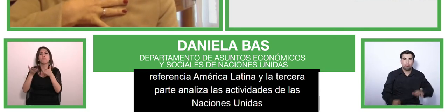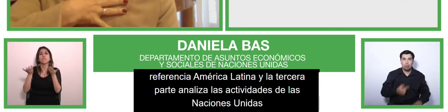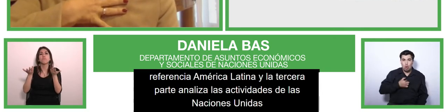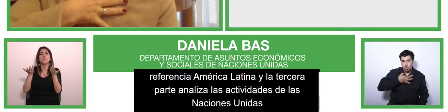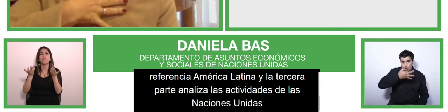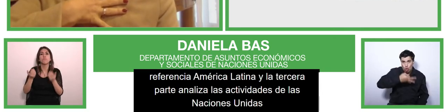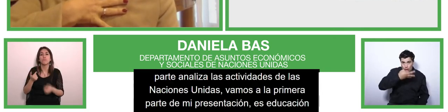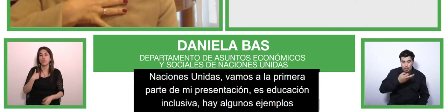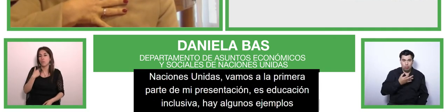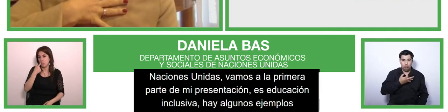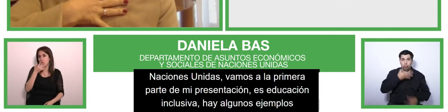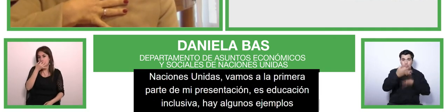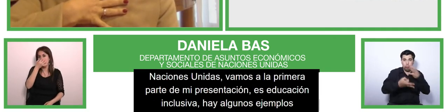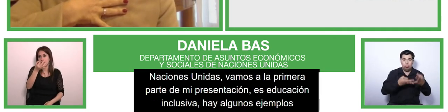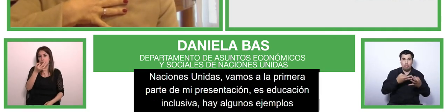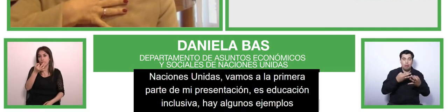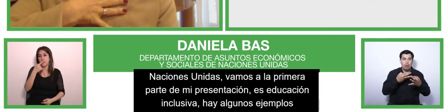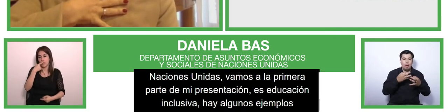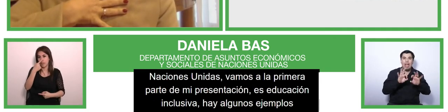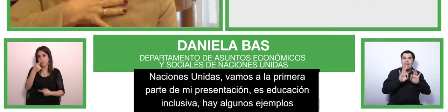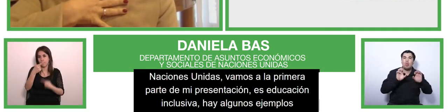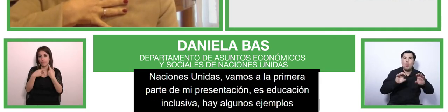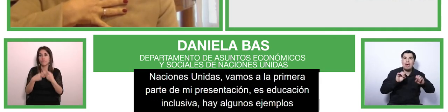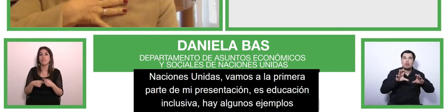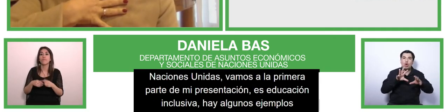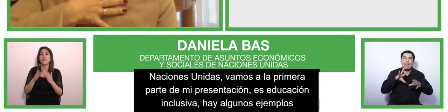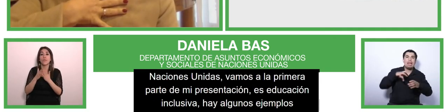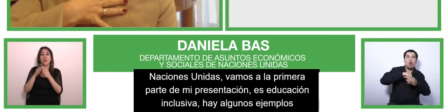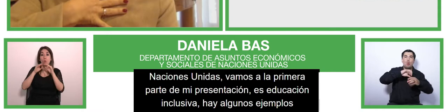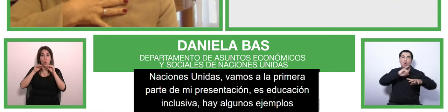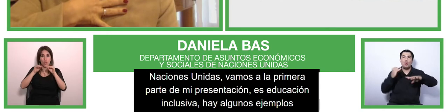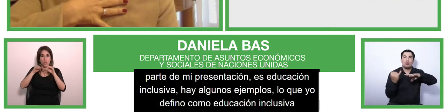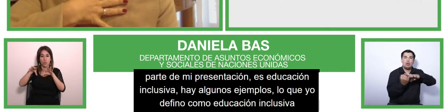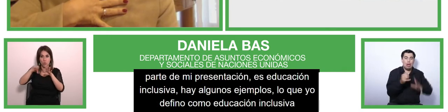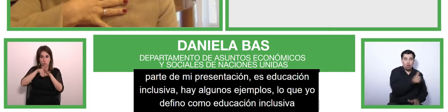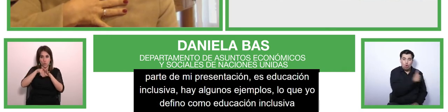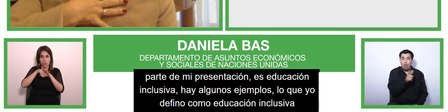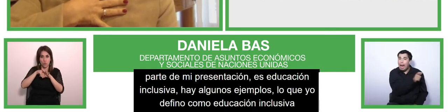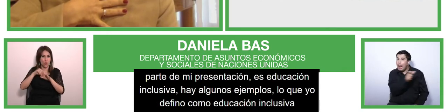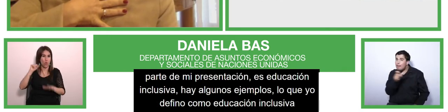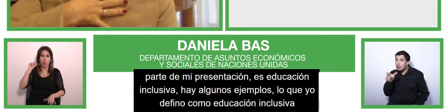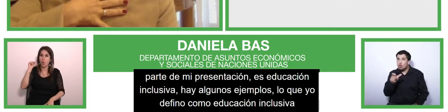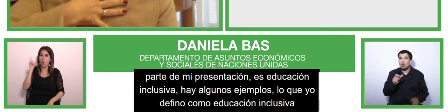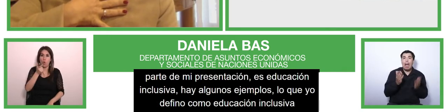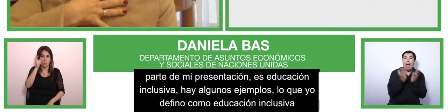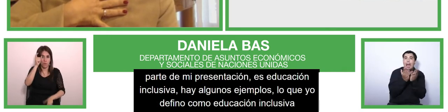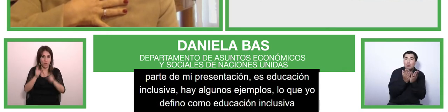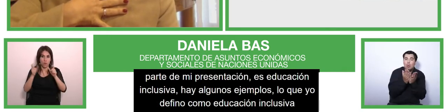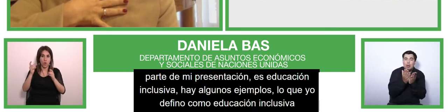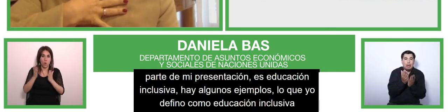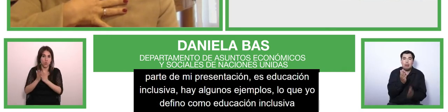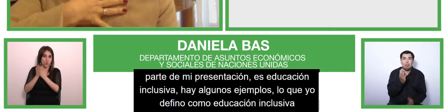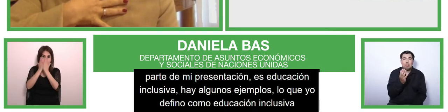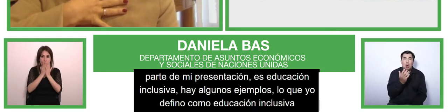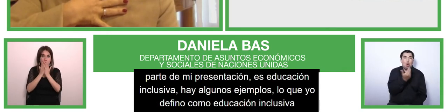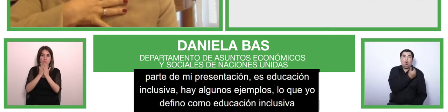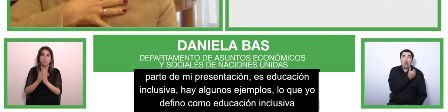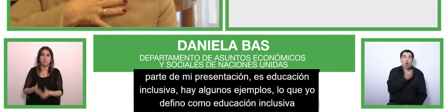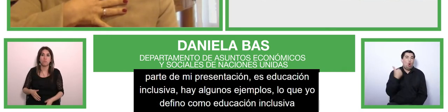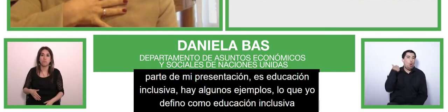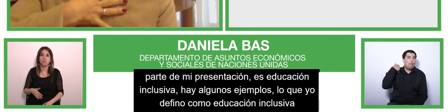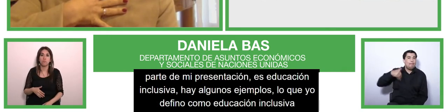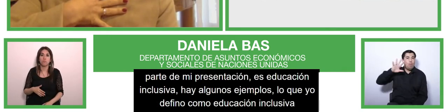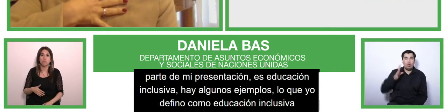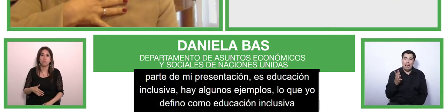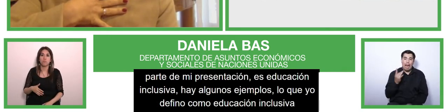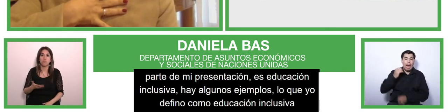is when all students regardless of age or any challenges they may have are placed in